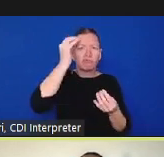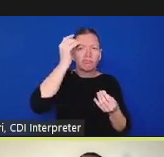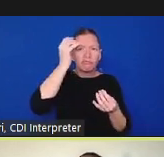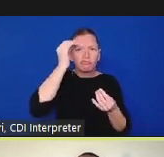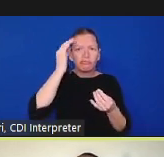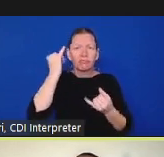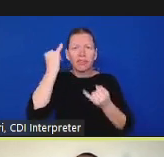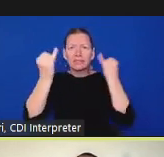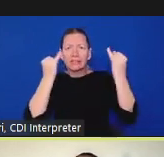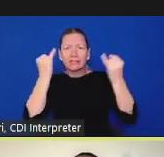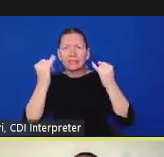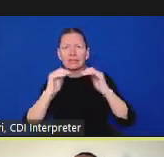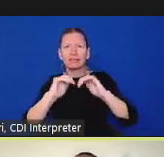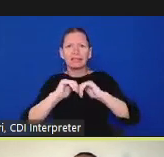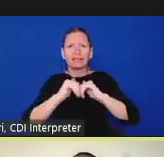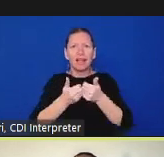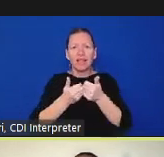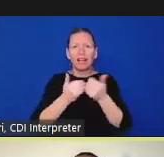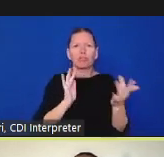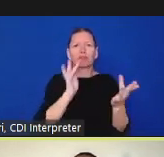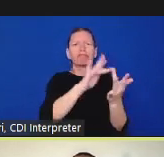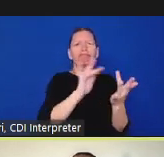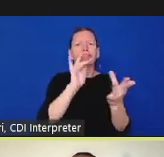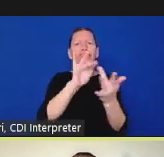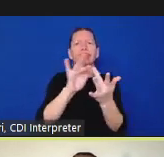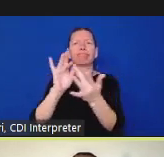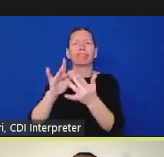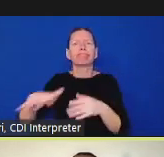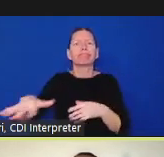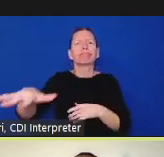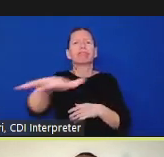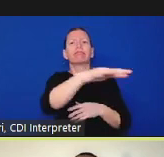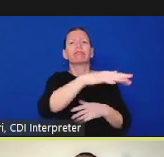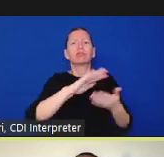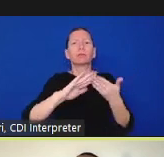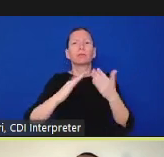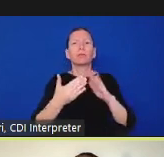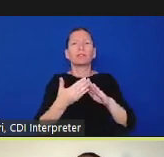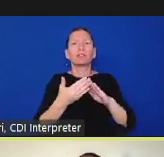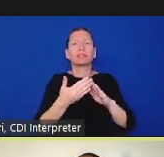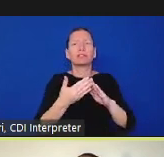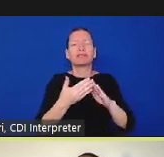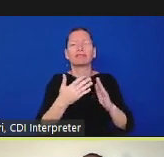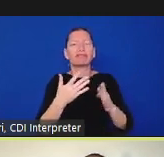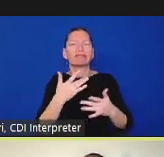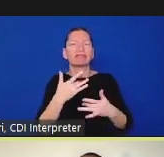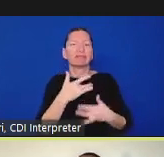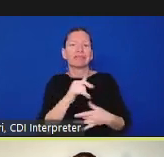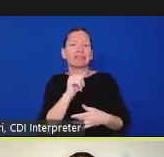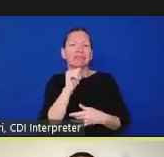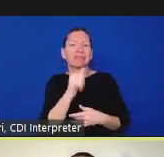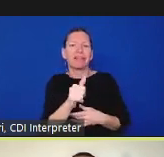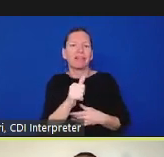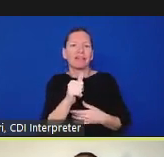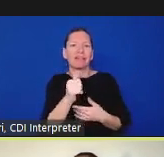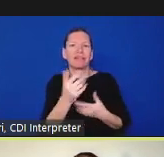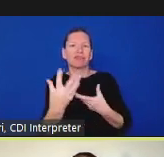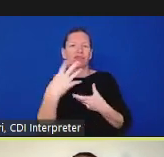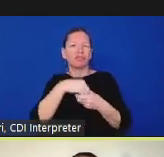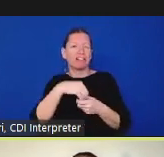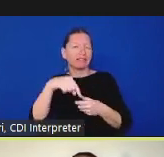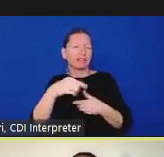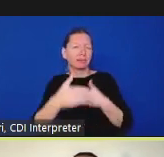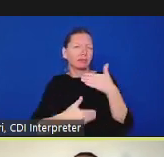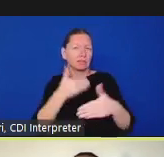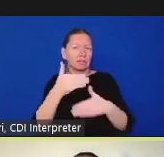who are not as common as commonly heard from who are not as likely to follow the survey or get on zoom or